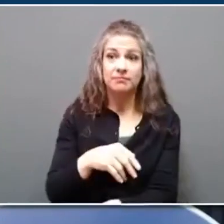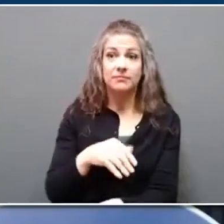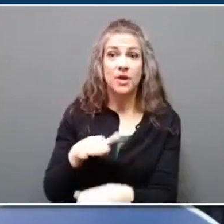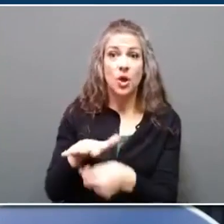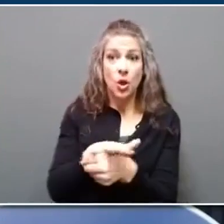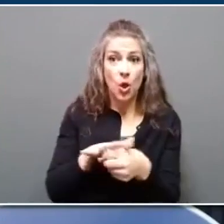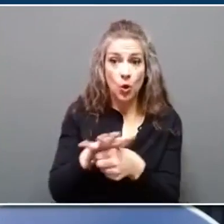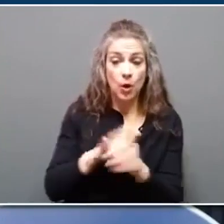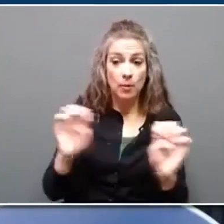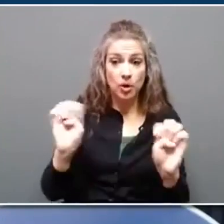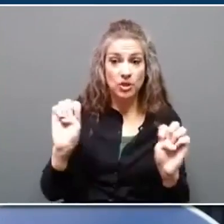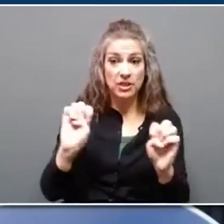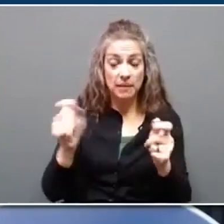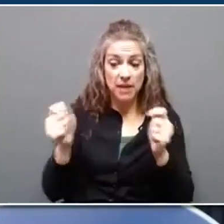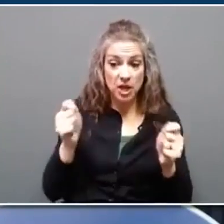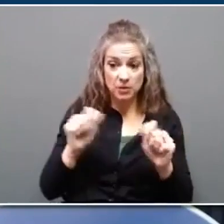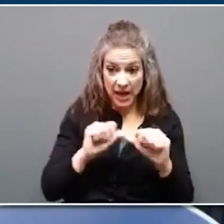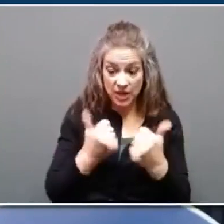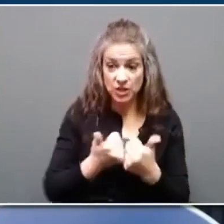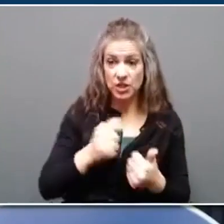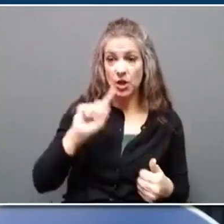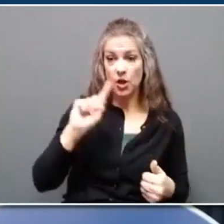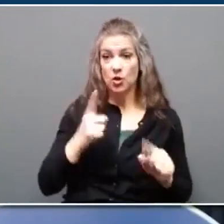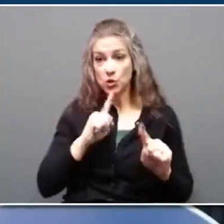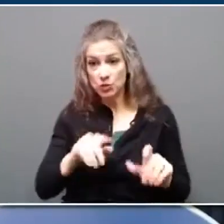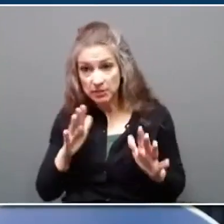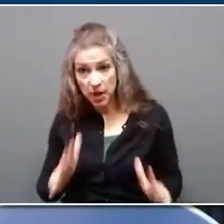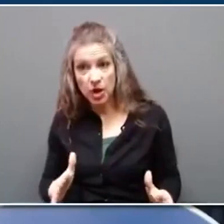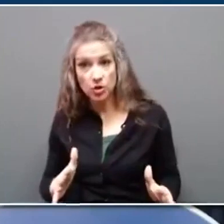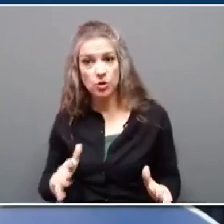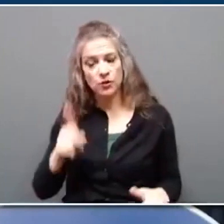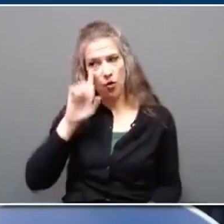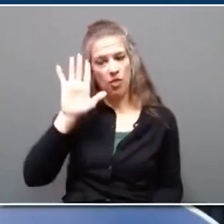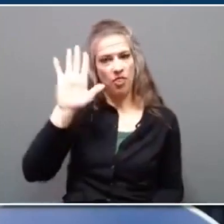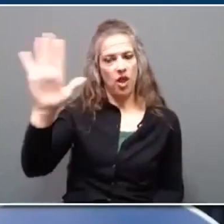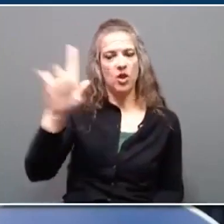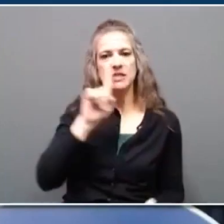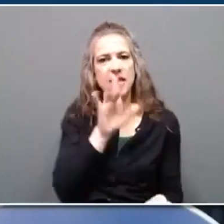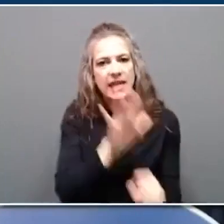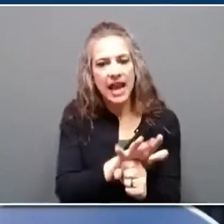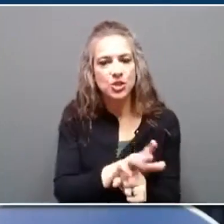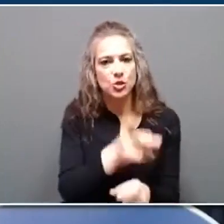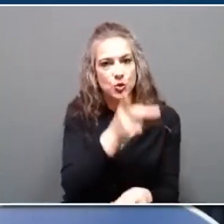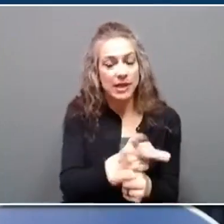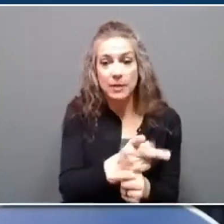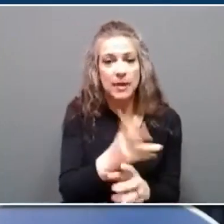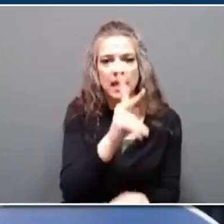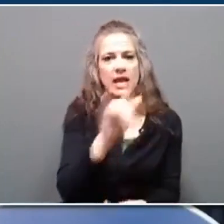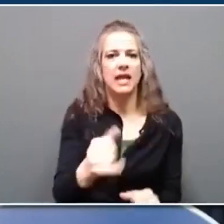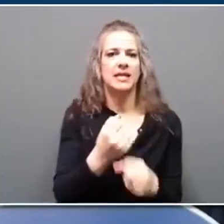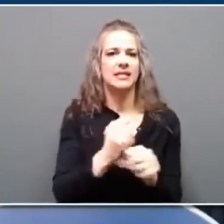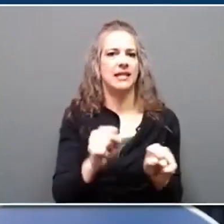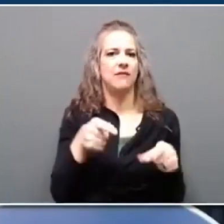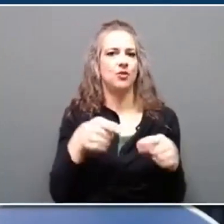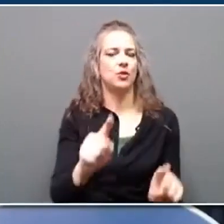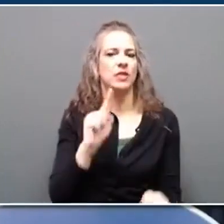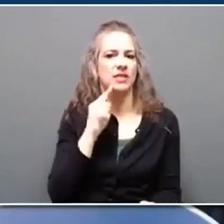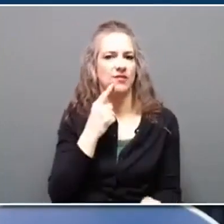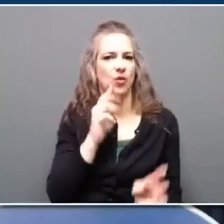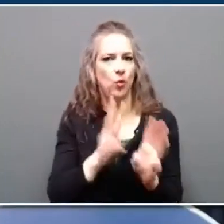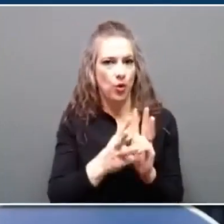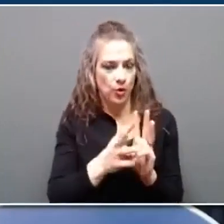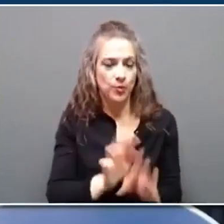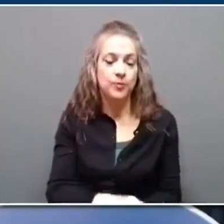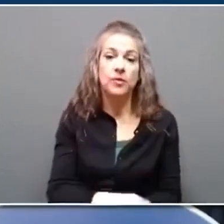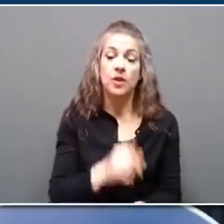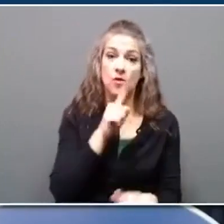management agencies, first responders, and more for their dedication to keeping Kentuckians safe during severe weather events. Throughout the